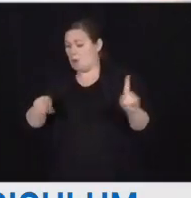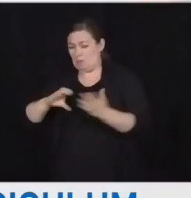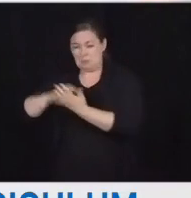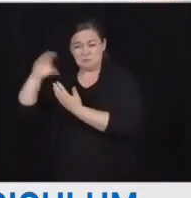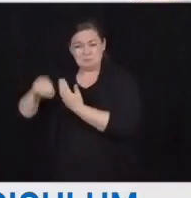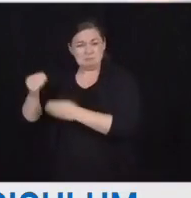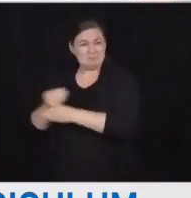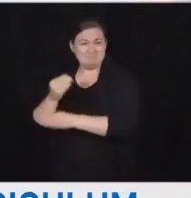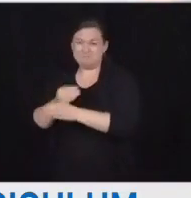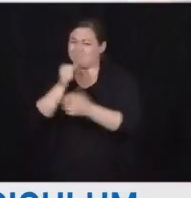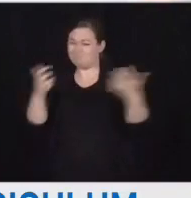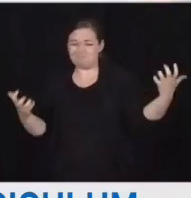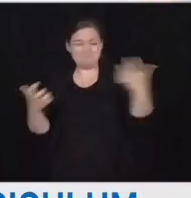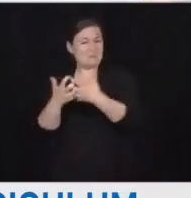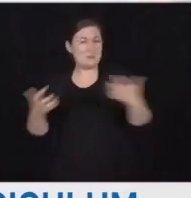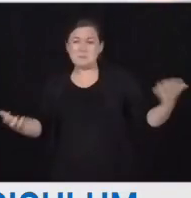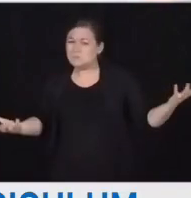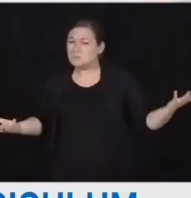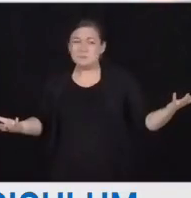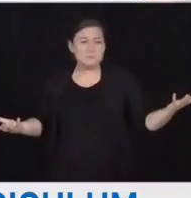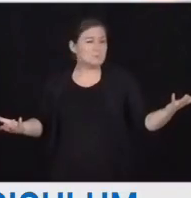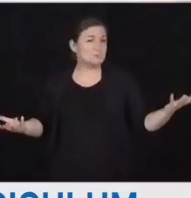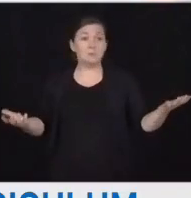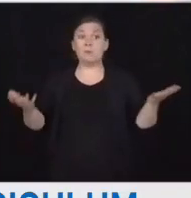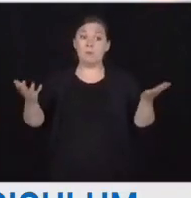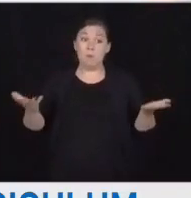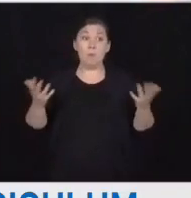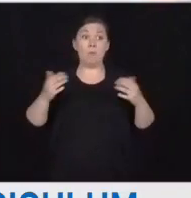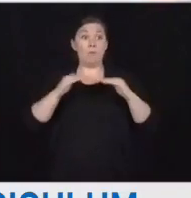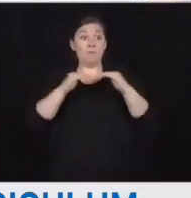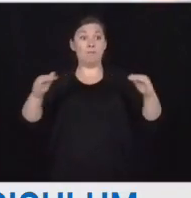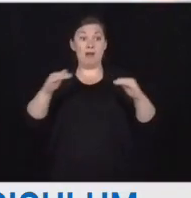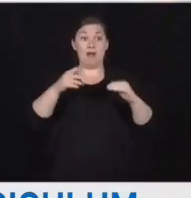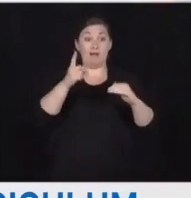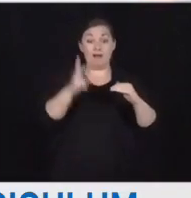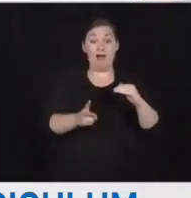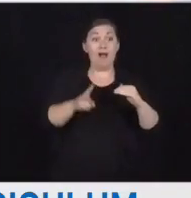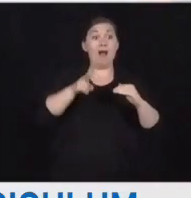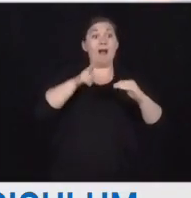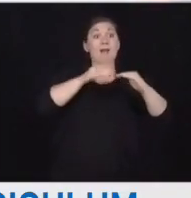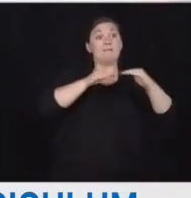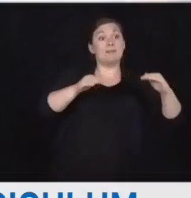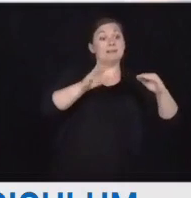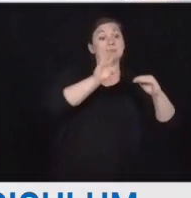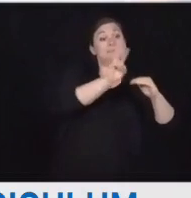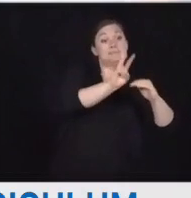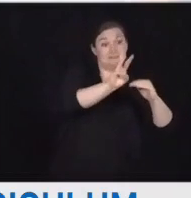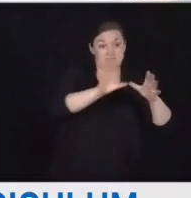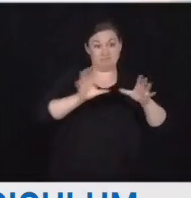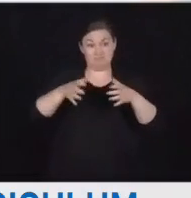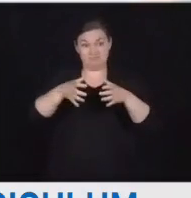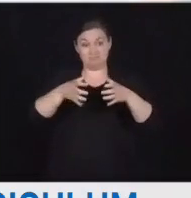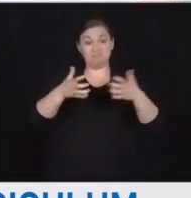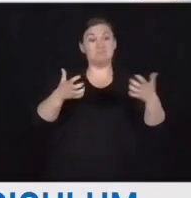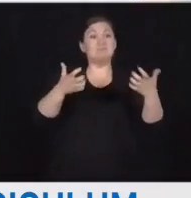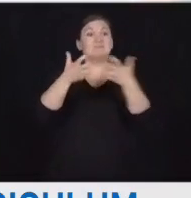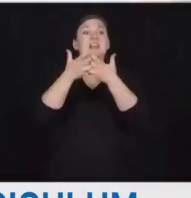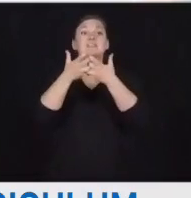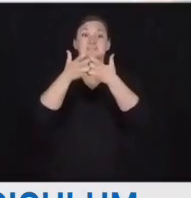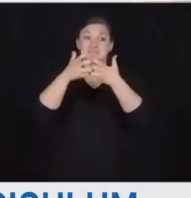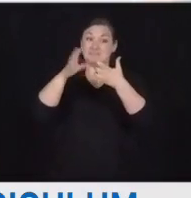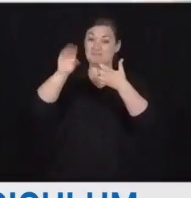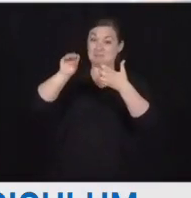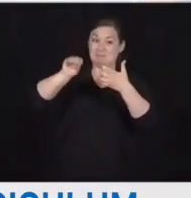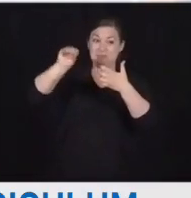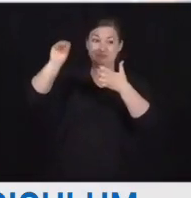province's new elementary math curriculum that gets back to basics and it starts this September. I'd like to walk you through the key changes in the new